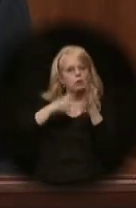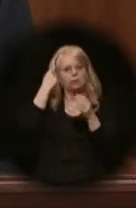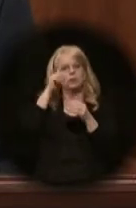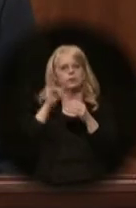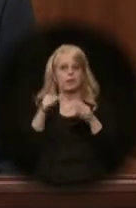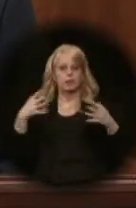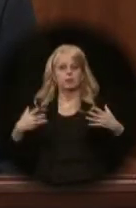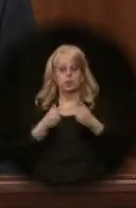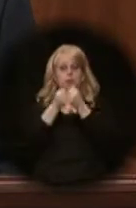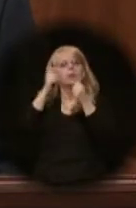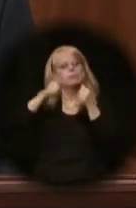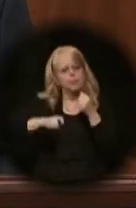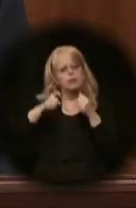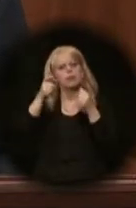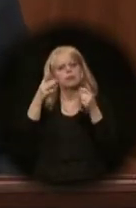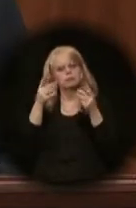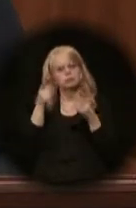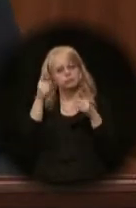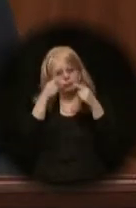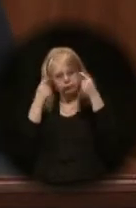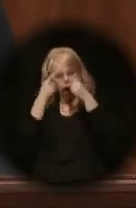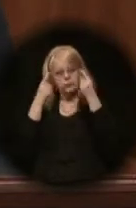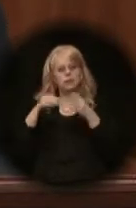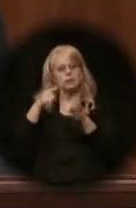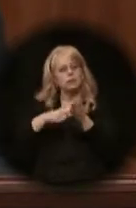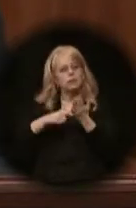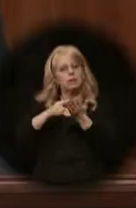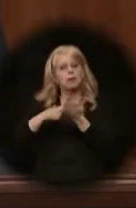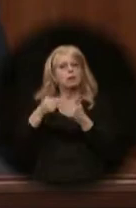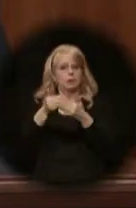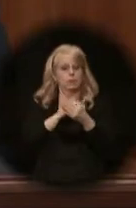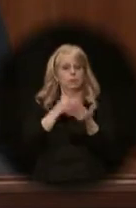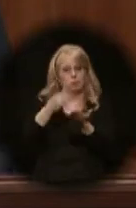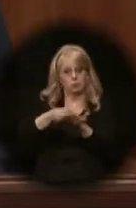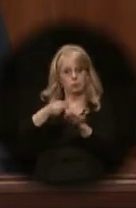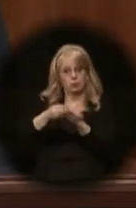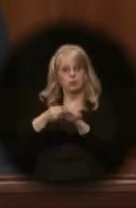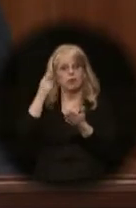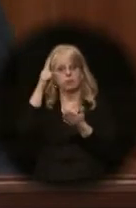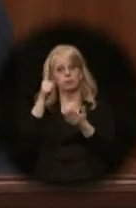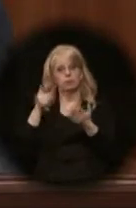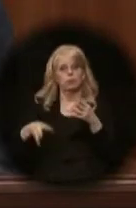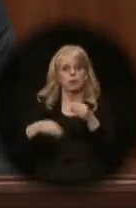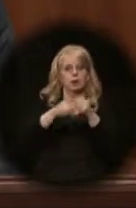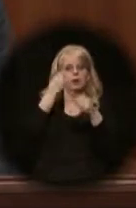Challenges that must be addressed before the parties commit any additional funds to complete the project.